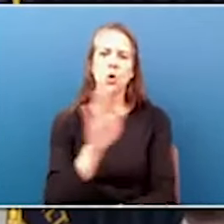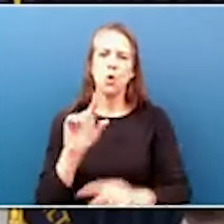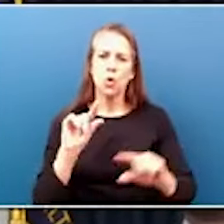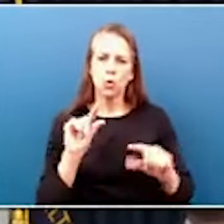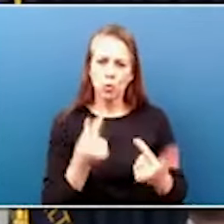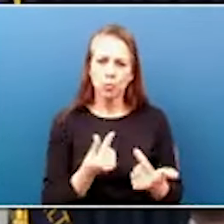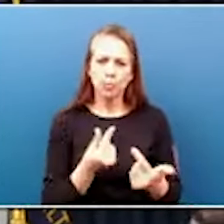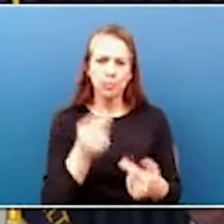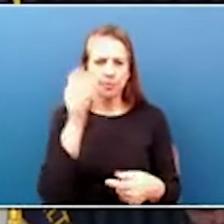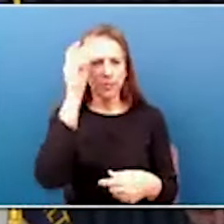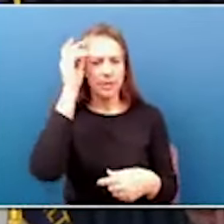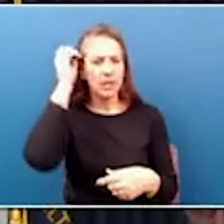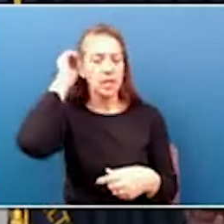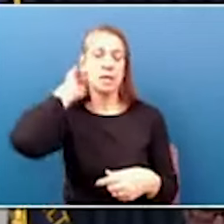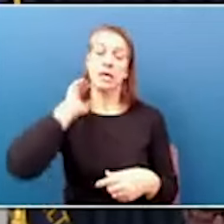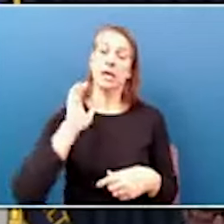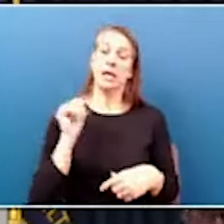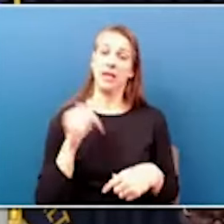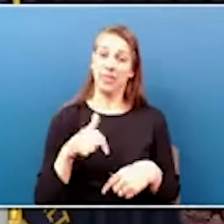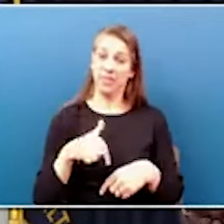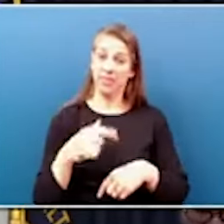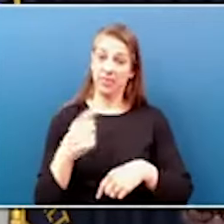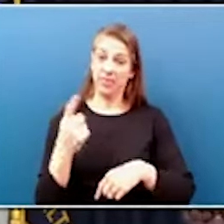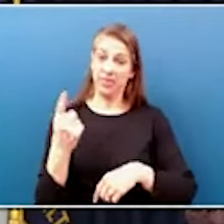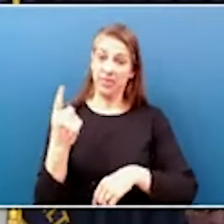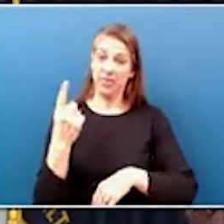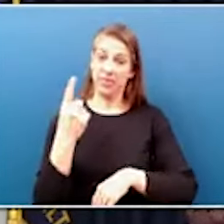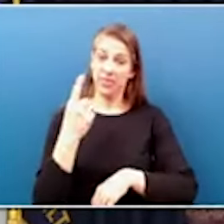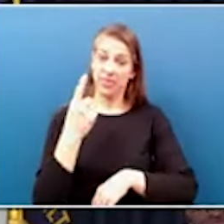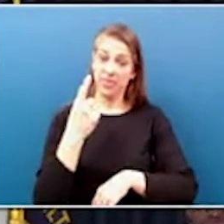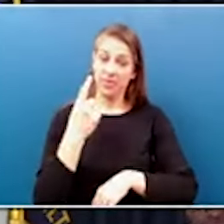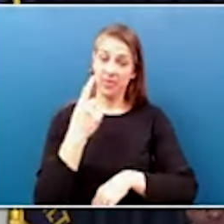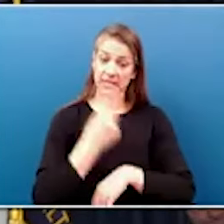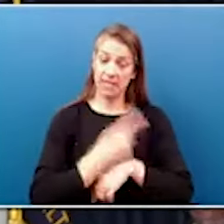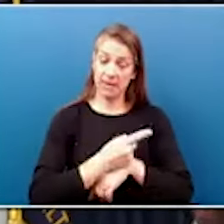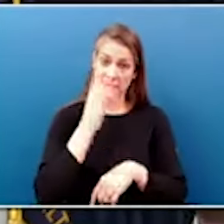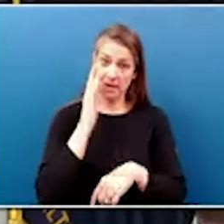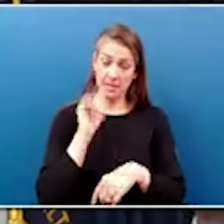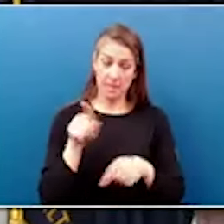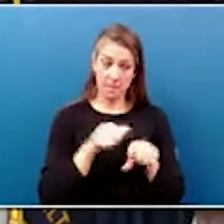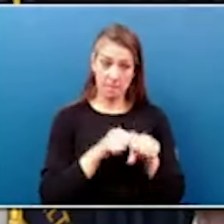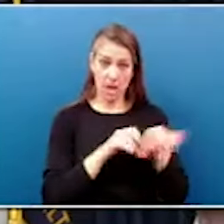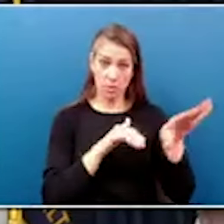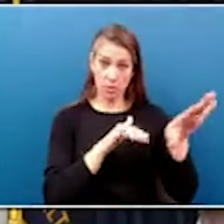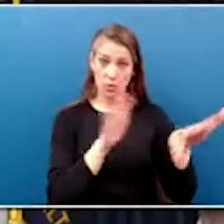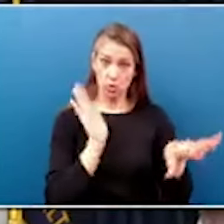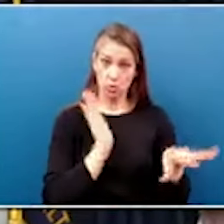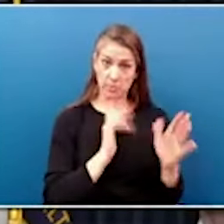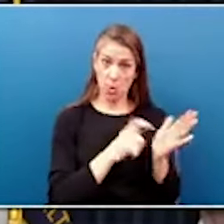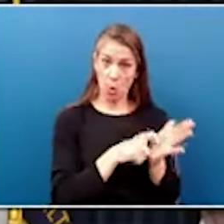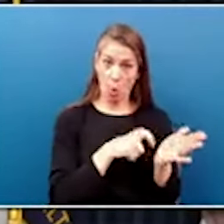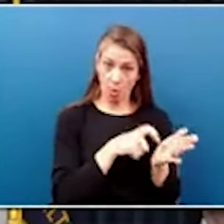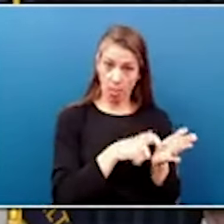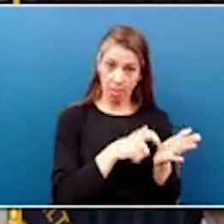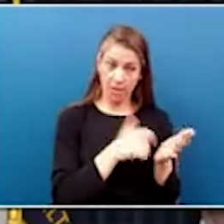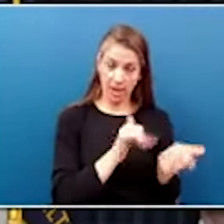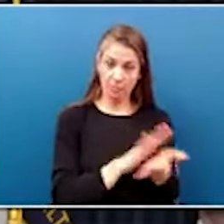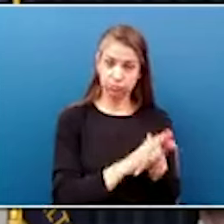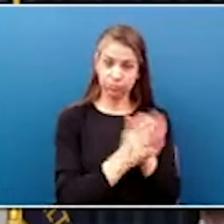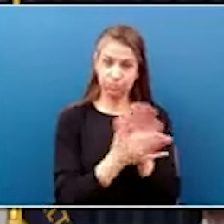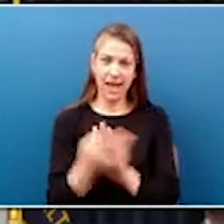is a day because the mountains was cold first. And guess what? Hydro first now in Eastern Kentucky.